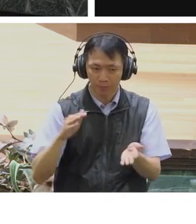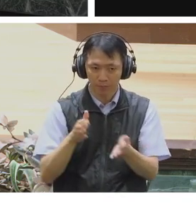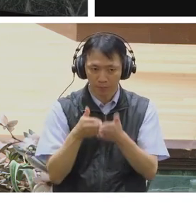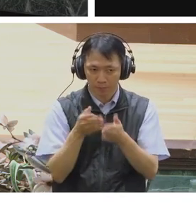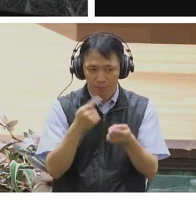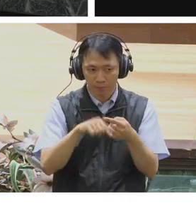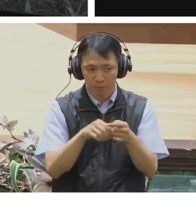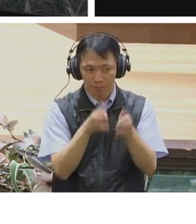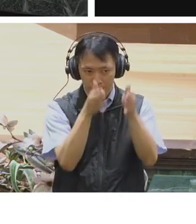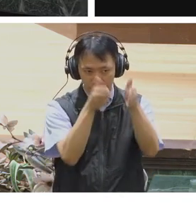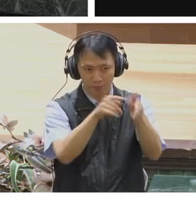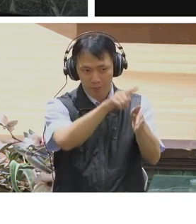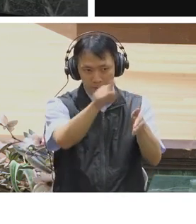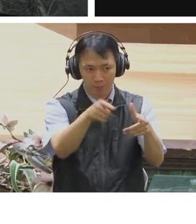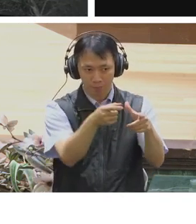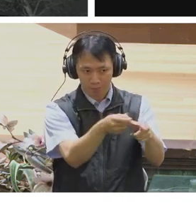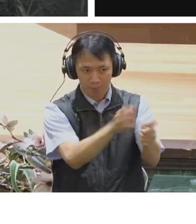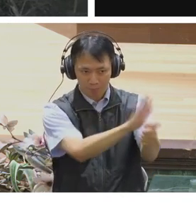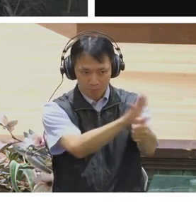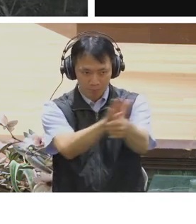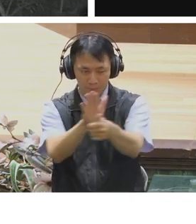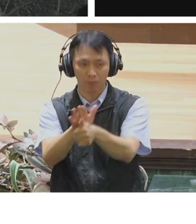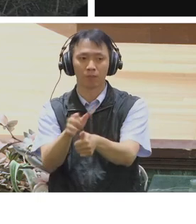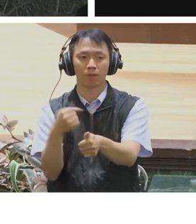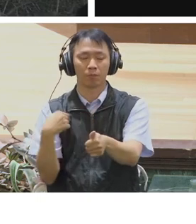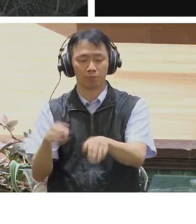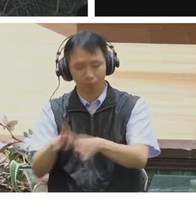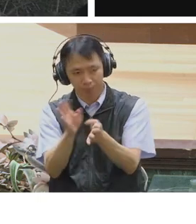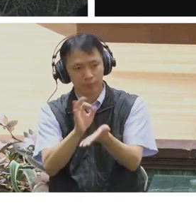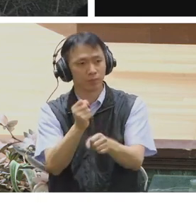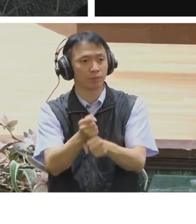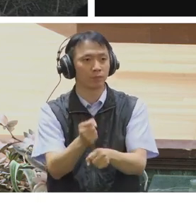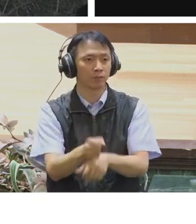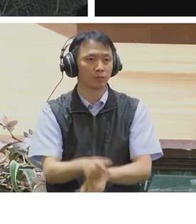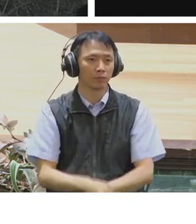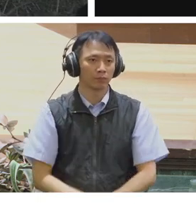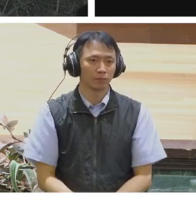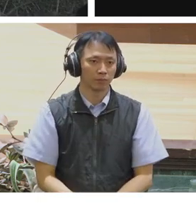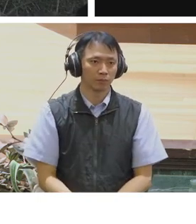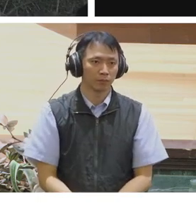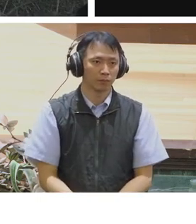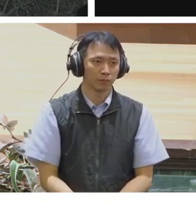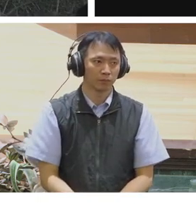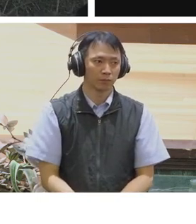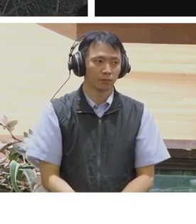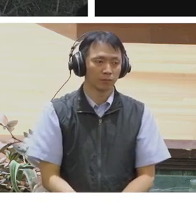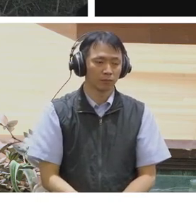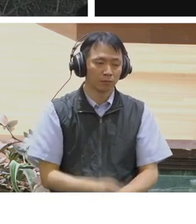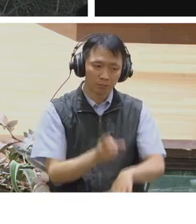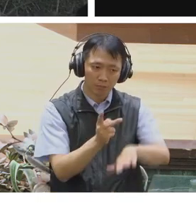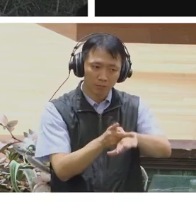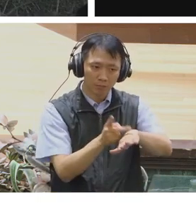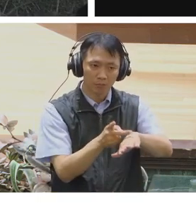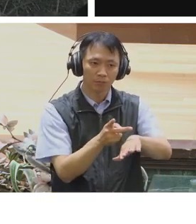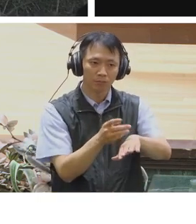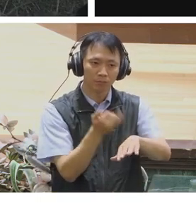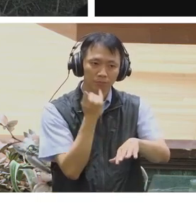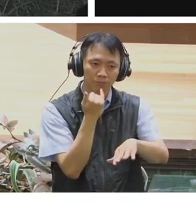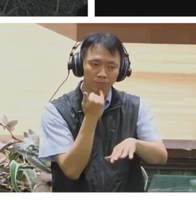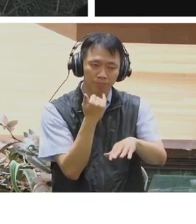part, this can create a reference for how a technology should be or at least could be used and also provides